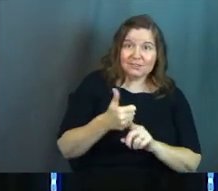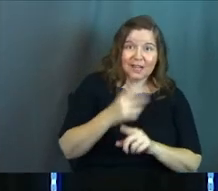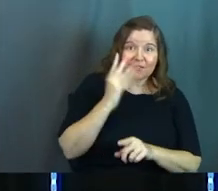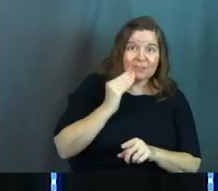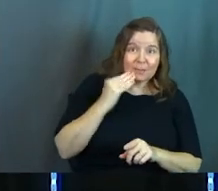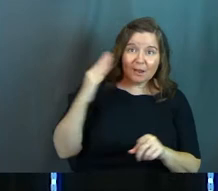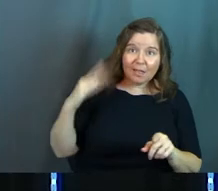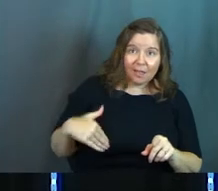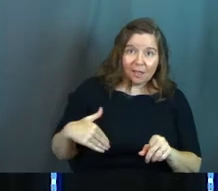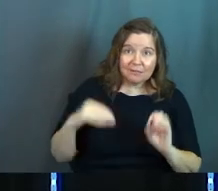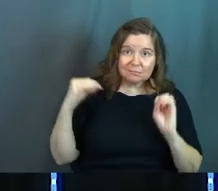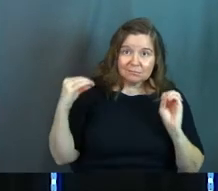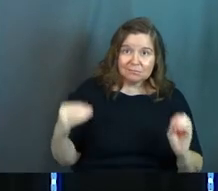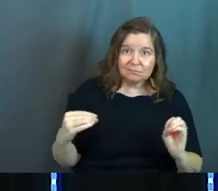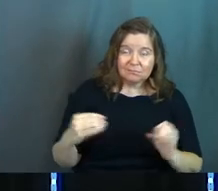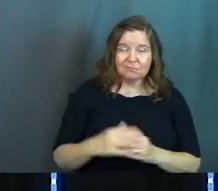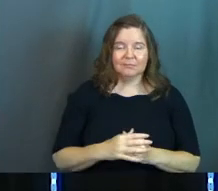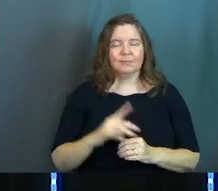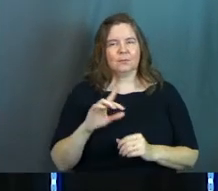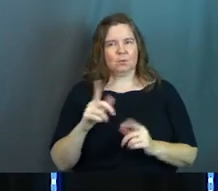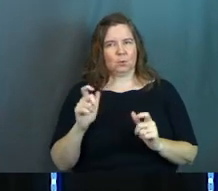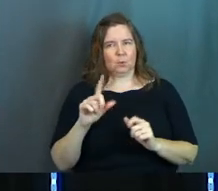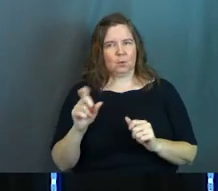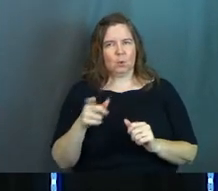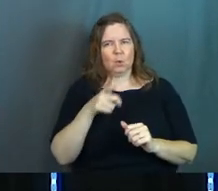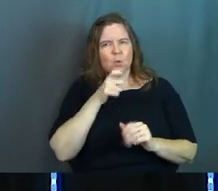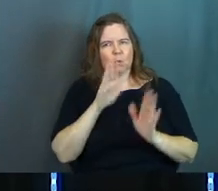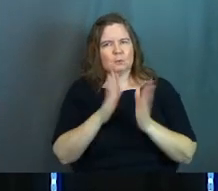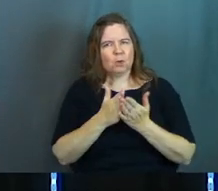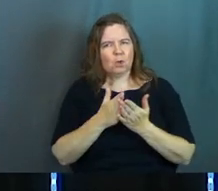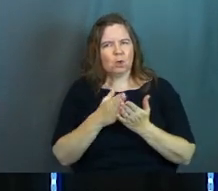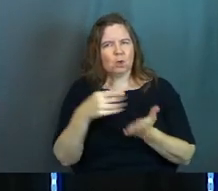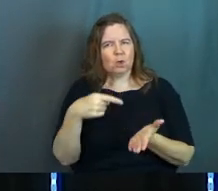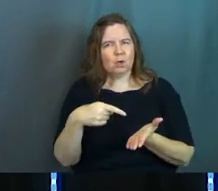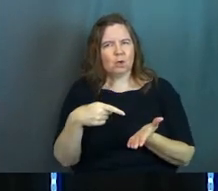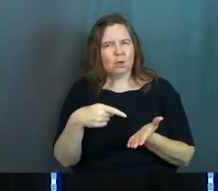single one of them. Quick question. Whose book is it?